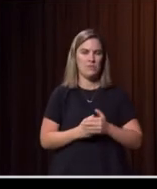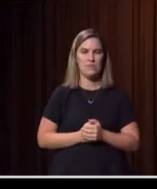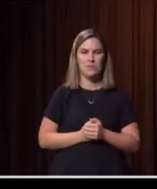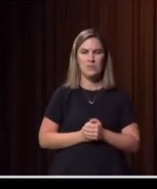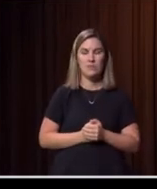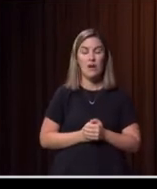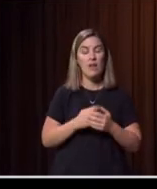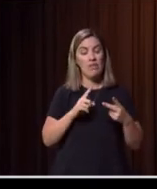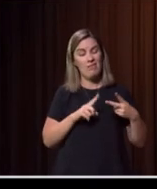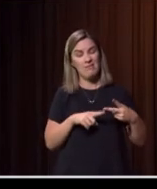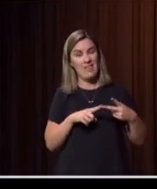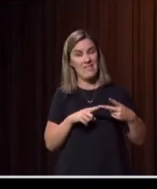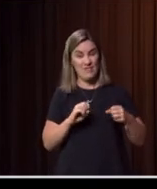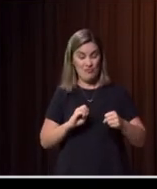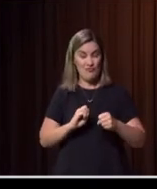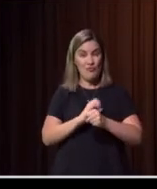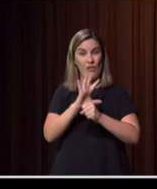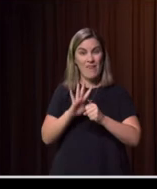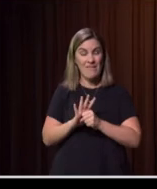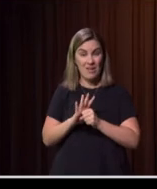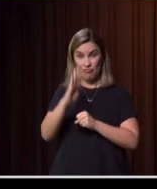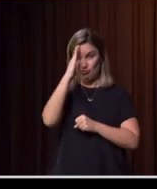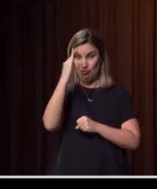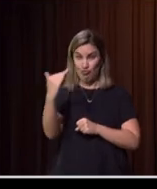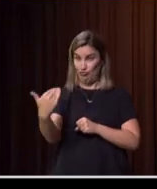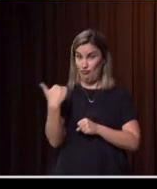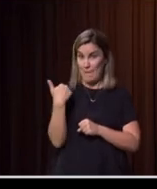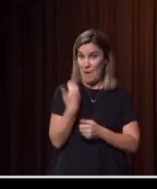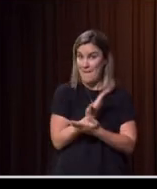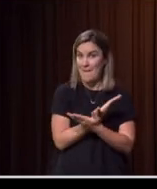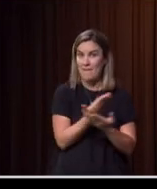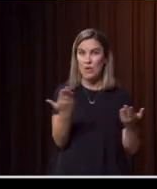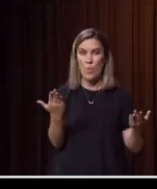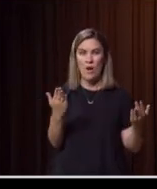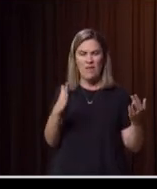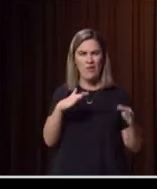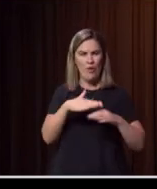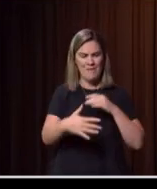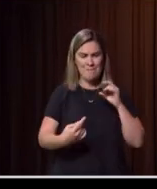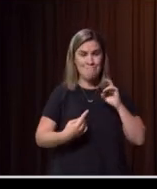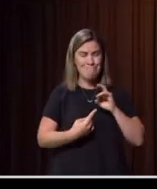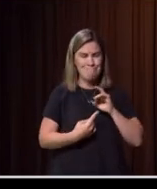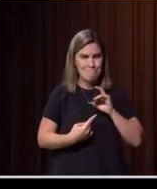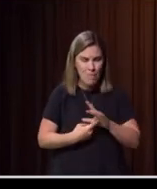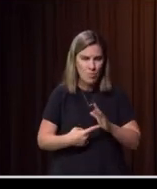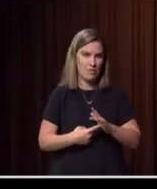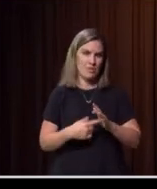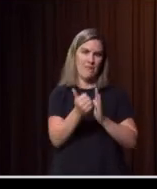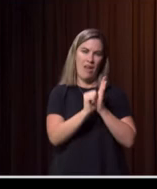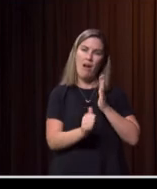reminded us all of how important the arts is